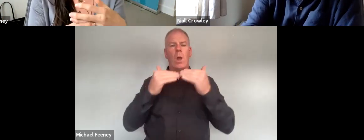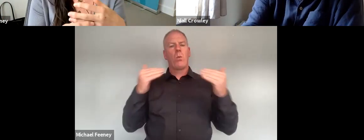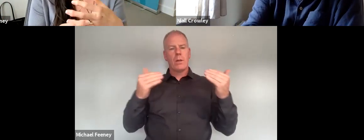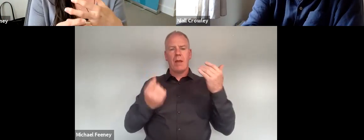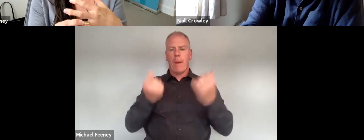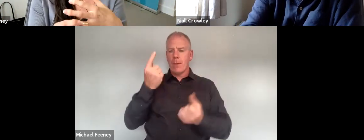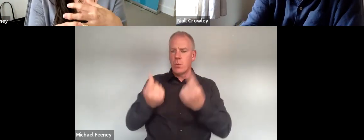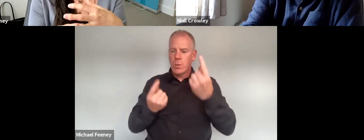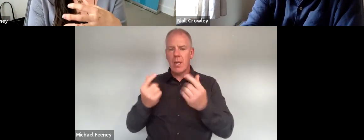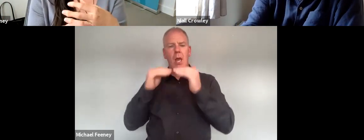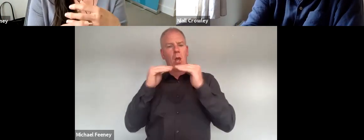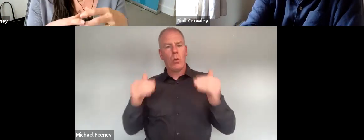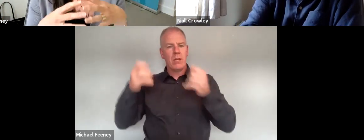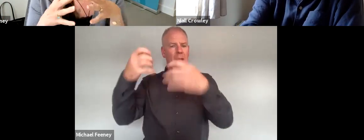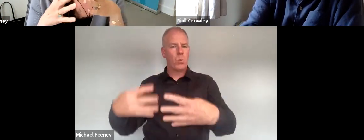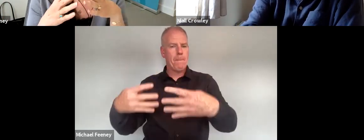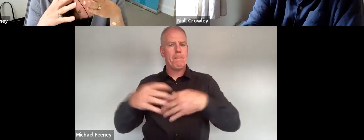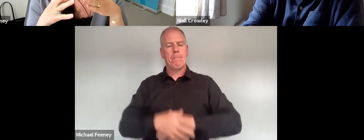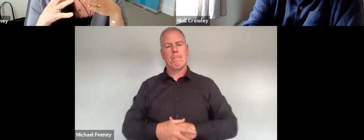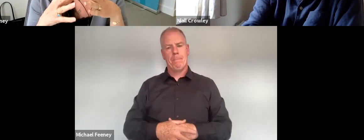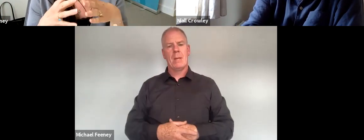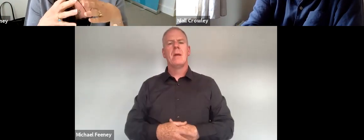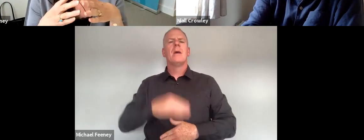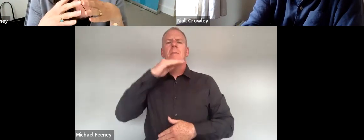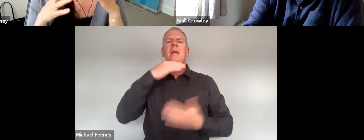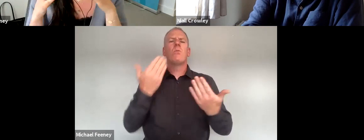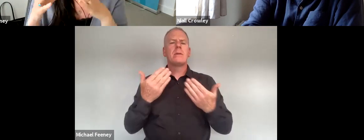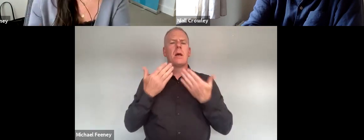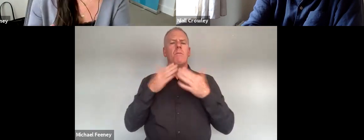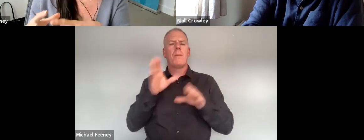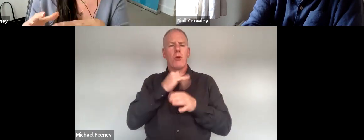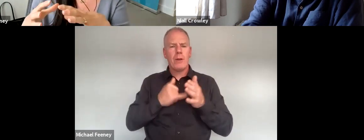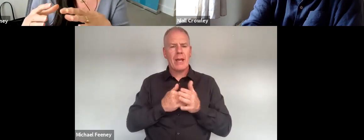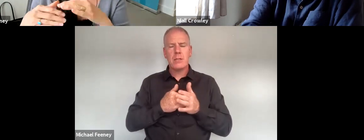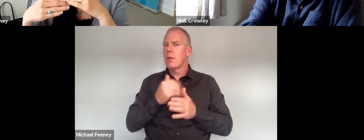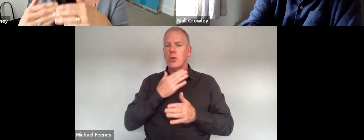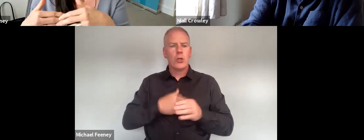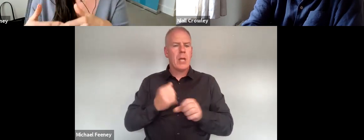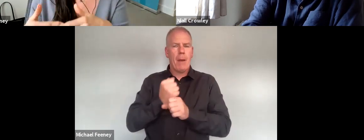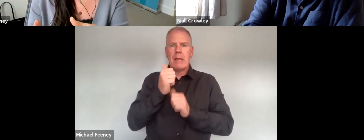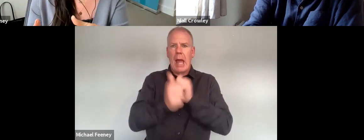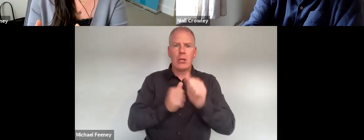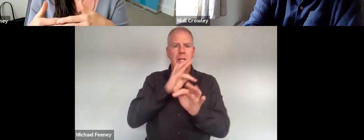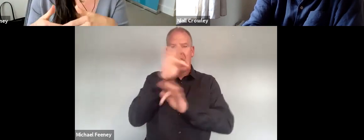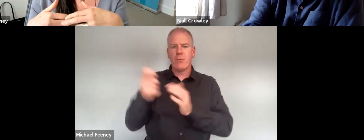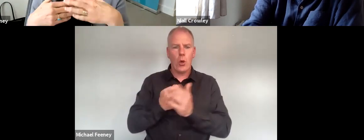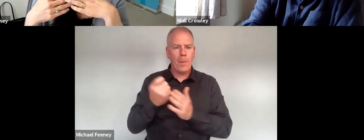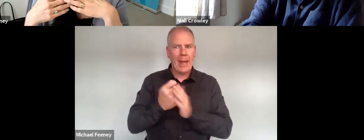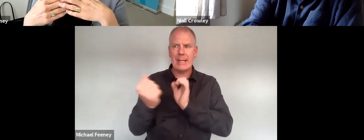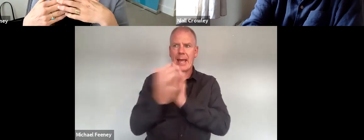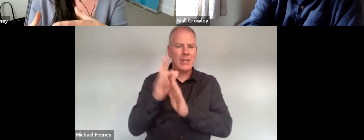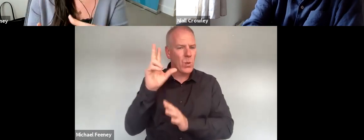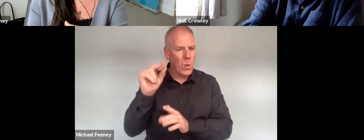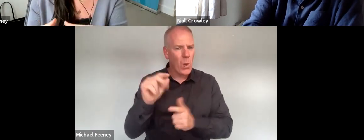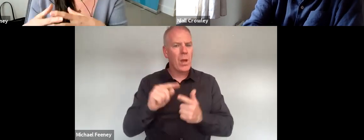opportunity and equality of outcomes it means that public bodies don't only take action when a complaint is made against them but